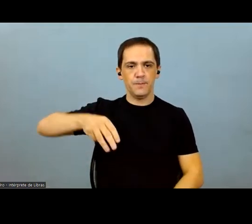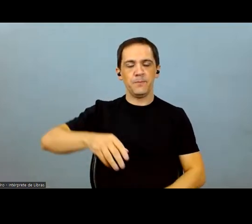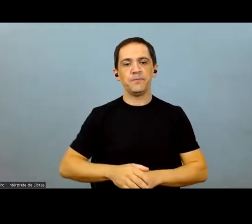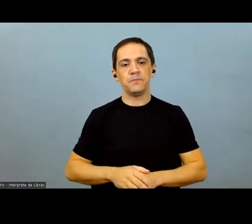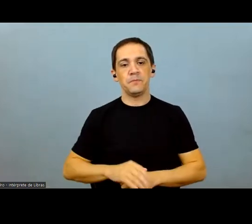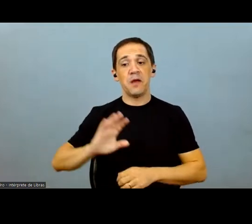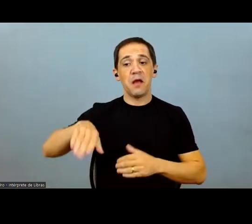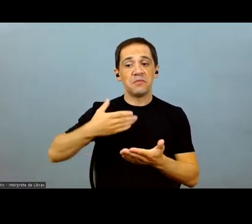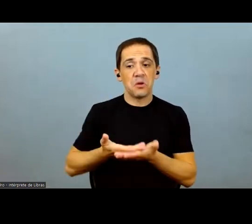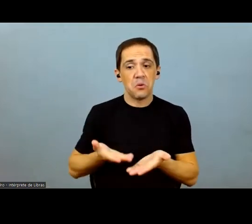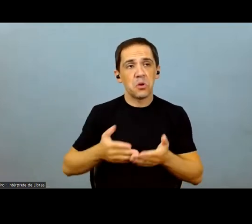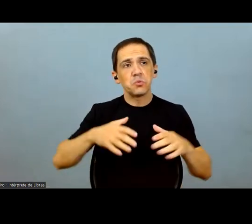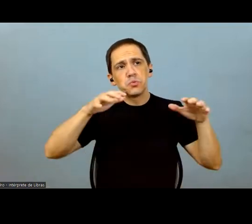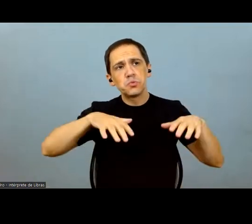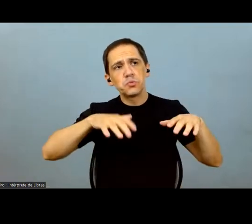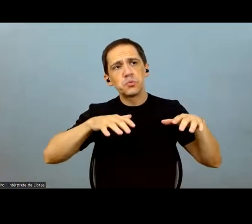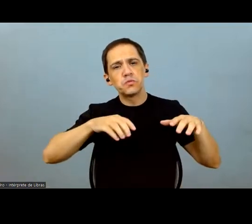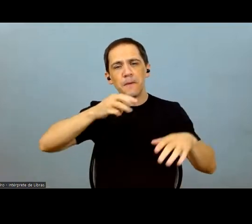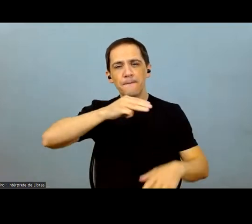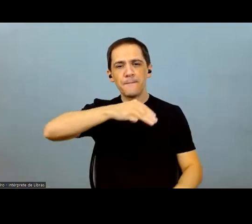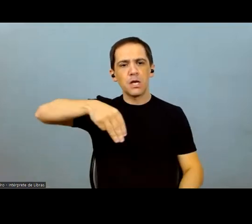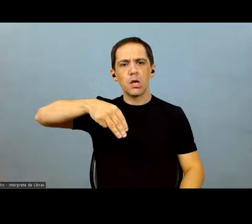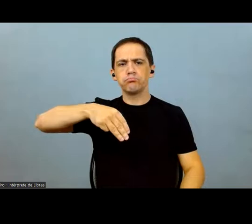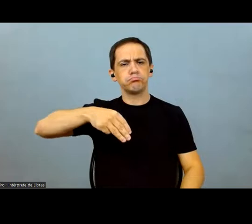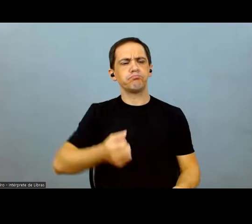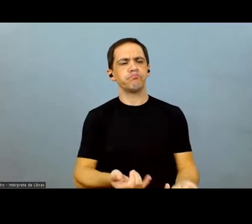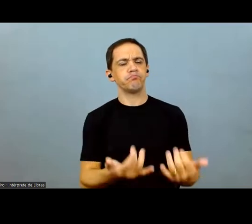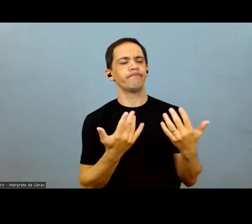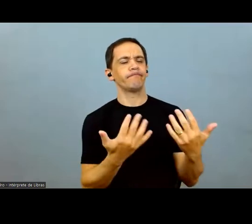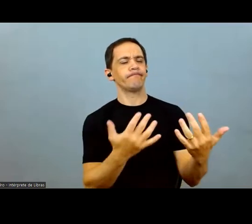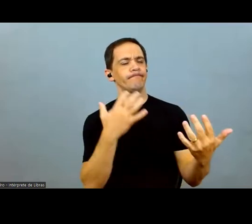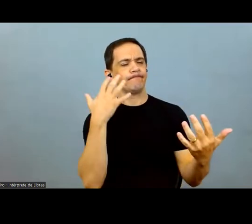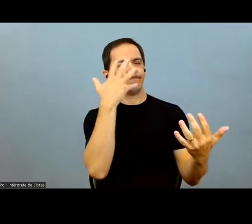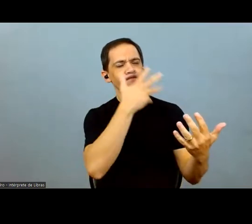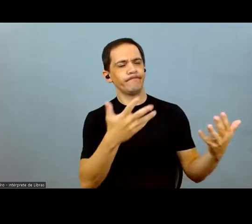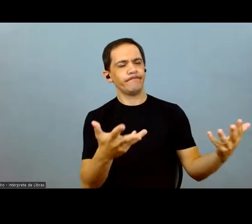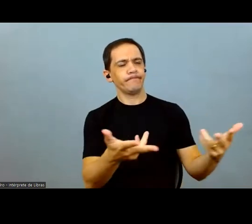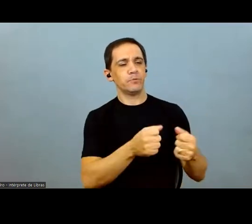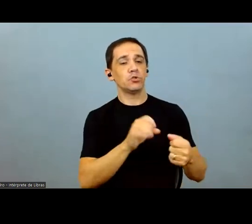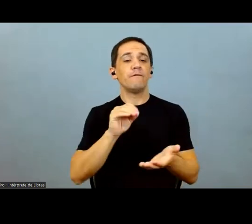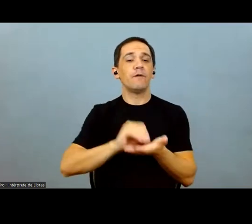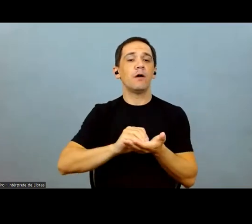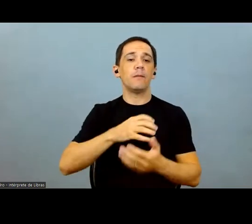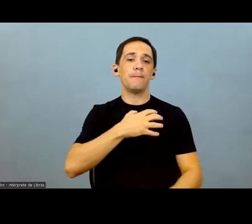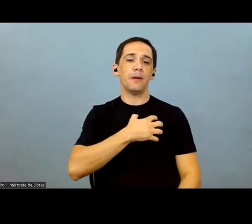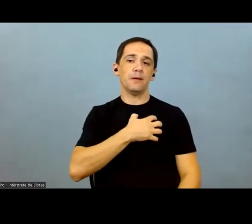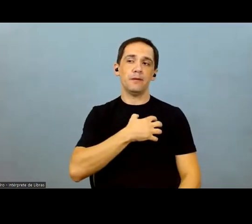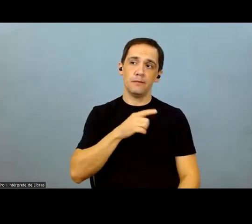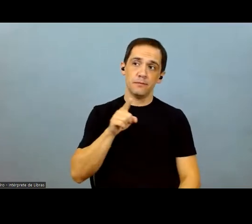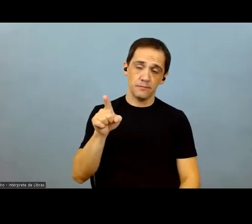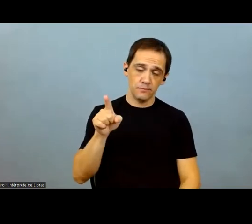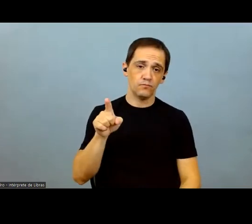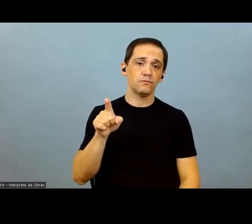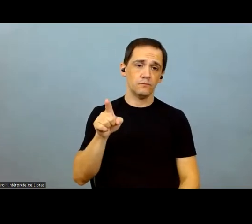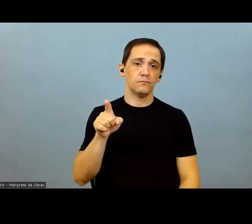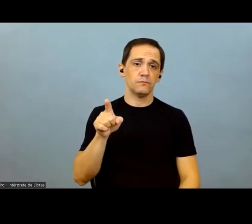rain both in Maranhão and Mato Grosso. And everything is looking great in Maranhão. Now, in Bahia,